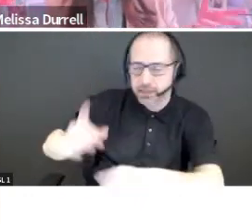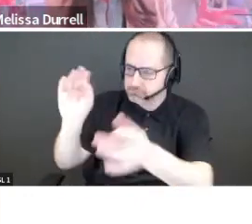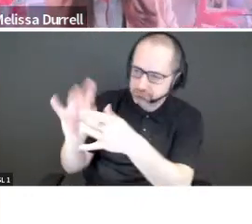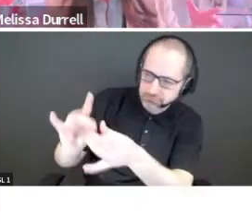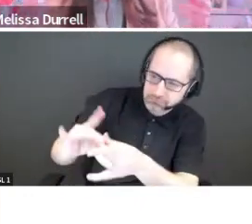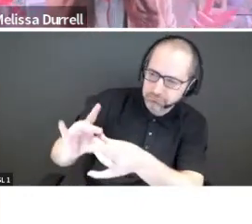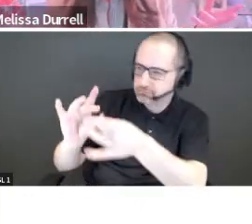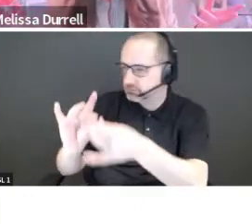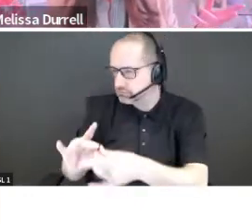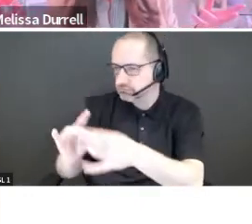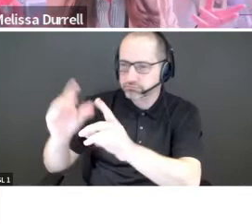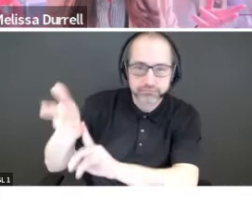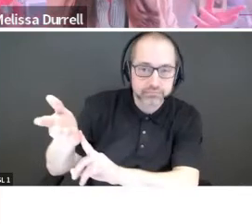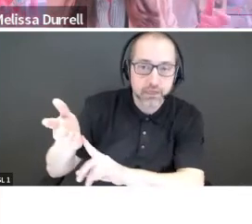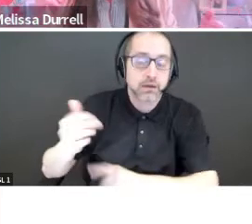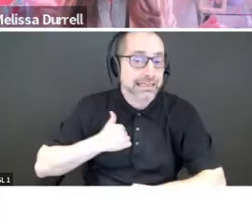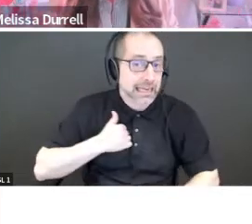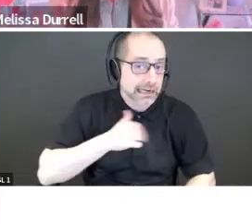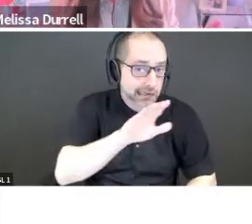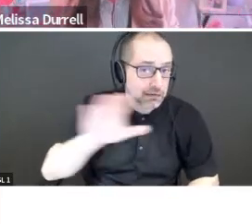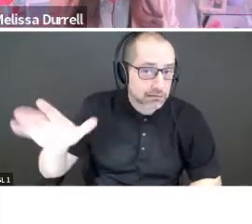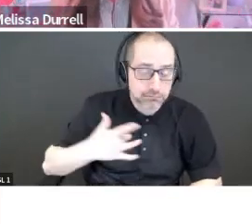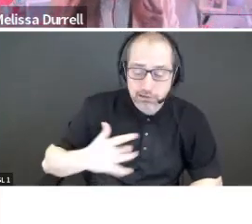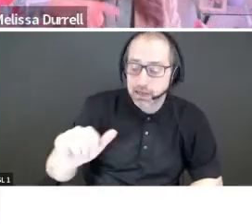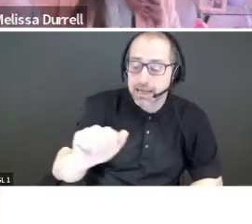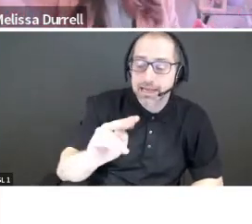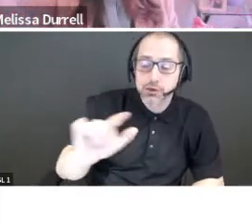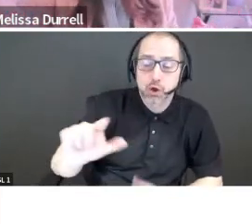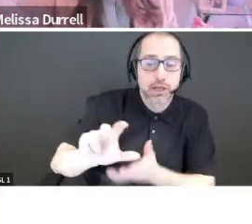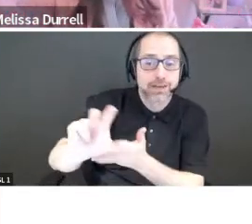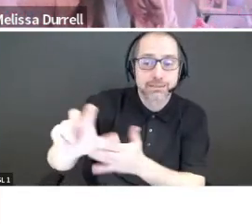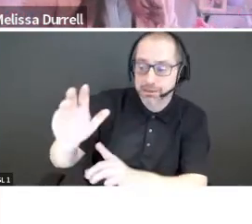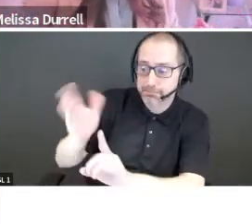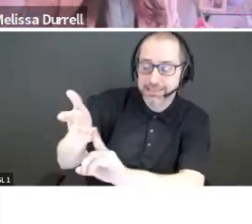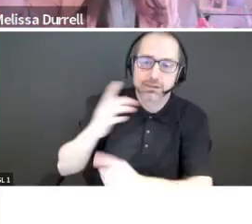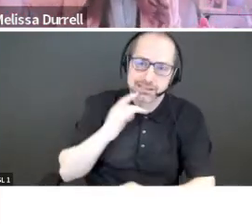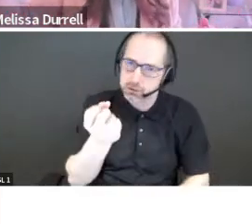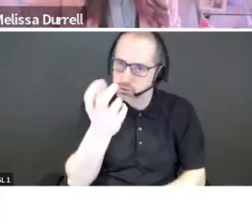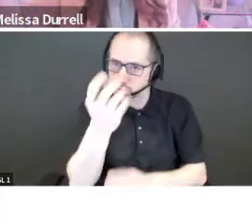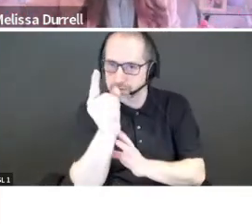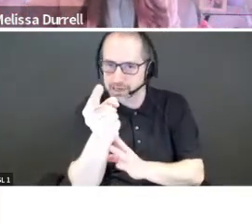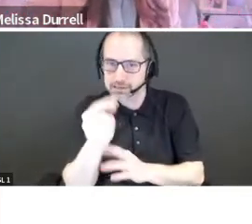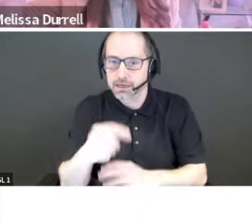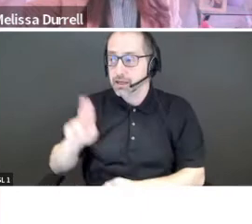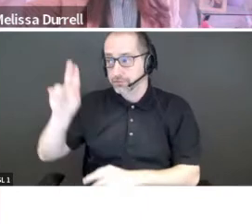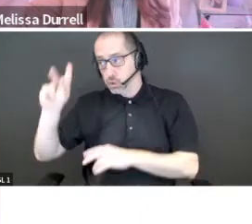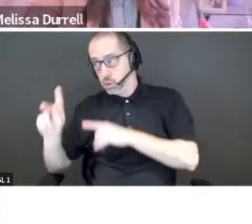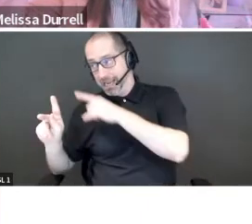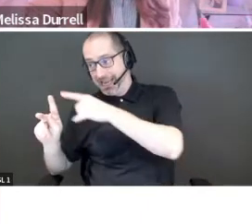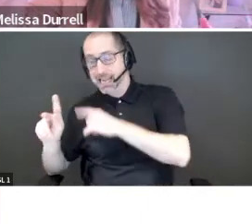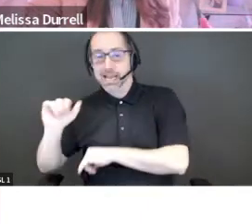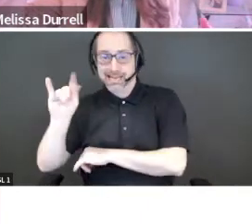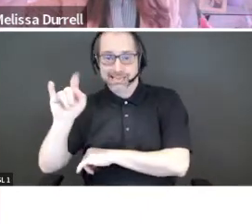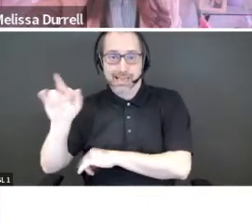Traditionally in Canada, angel investment pitches run 12 minutes. Now, there's a UK accelerator that I work at